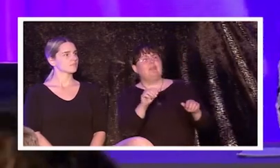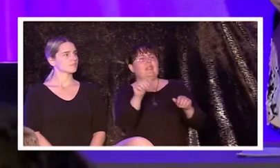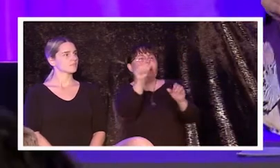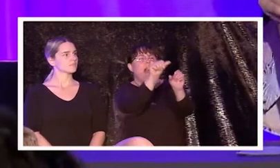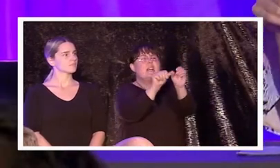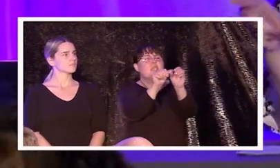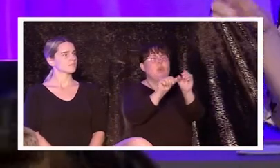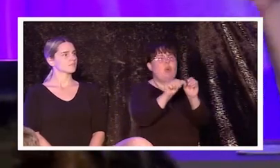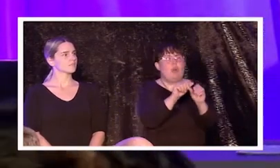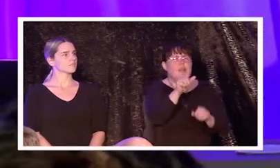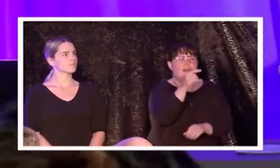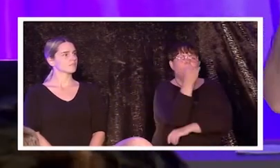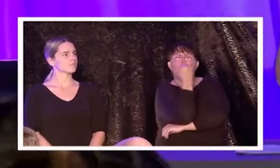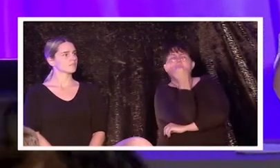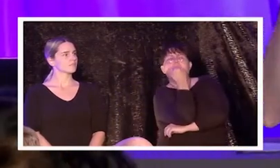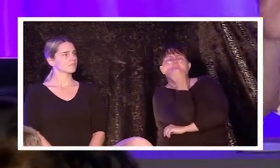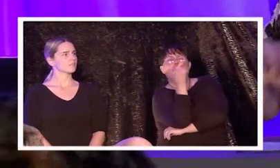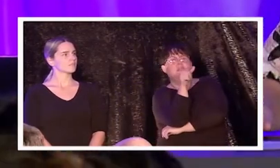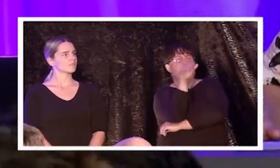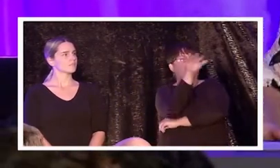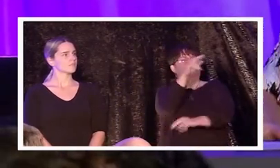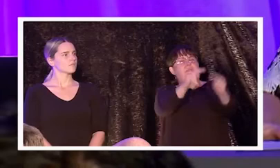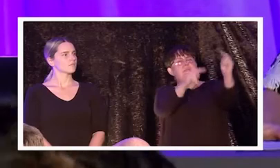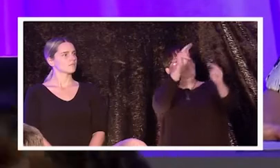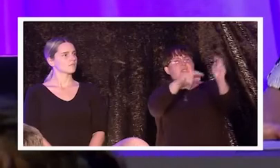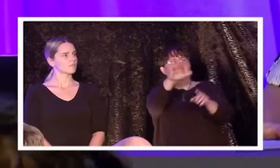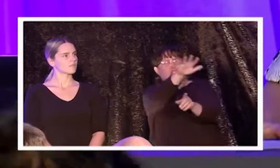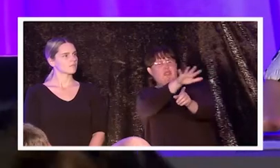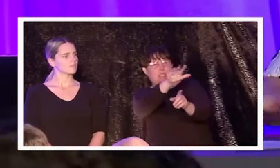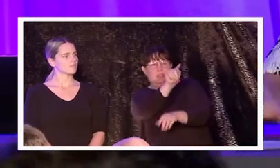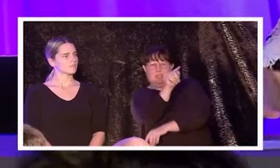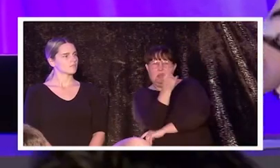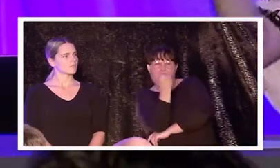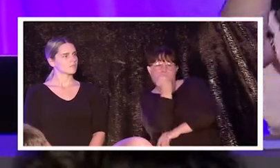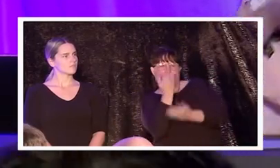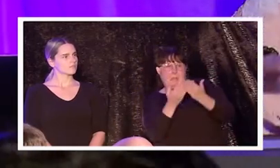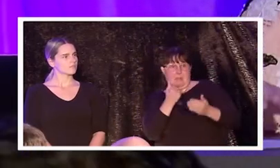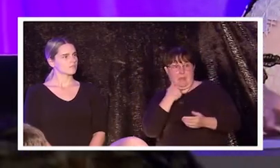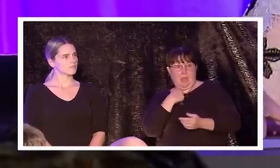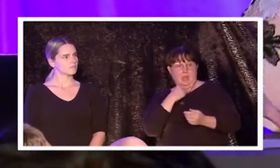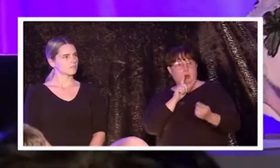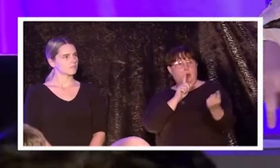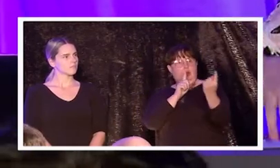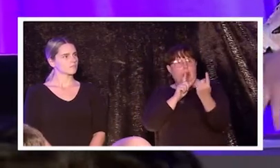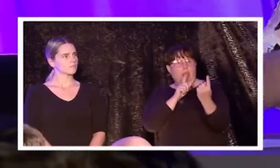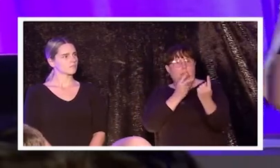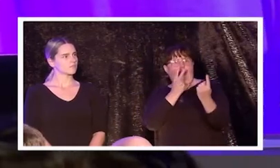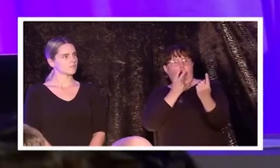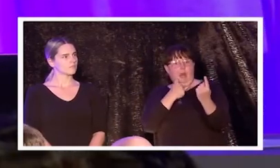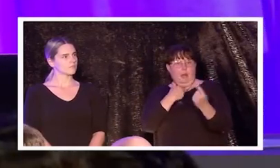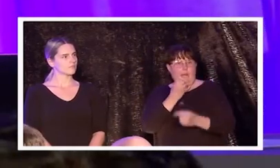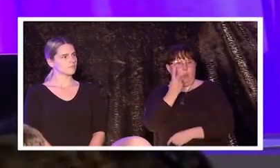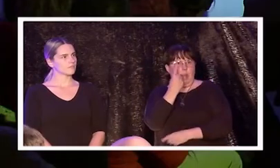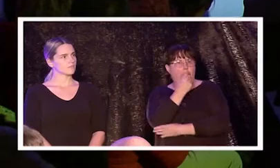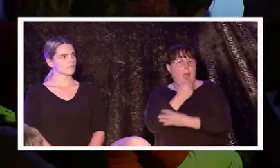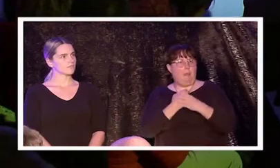woof whistle me from the safety of your construction site only to apologise when you see that I